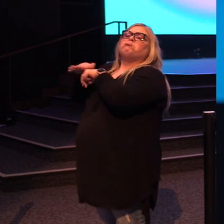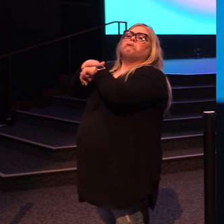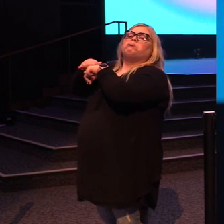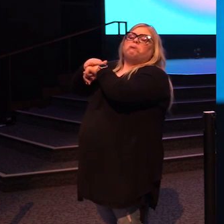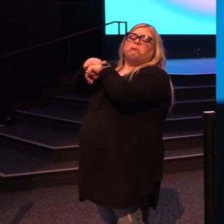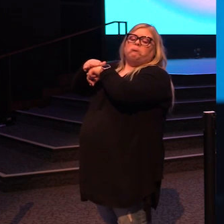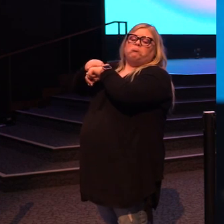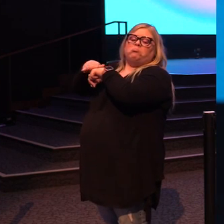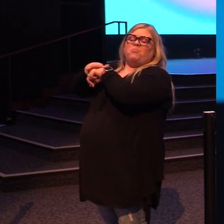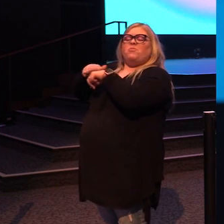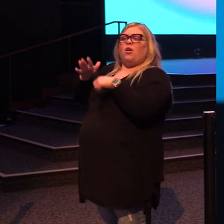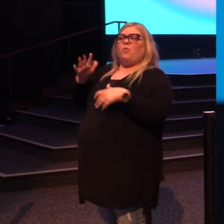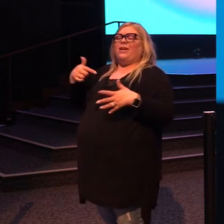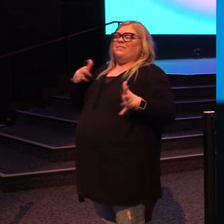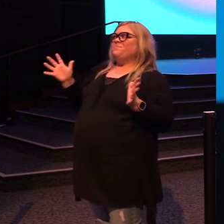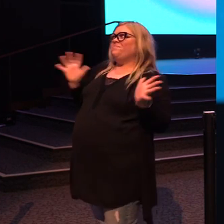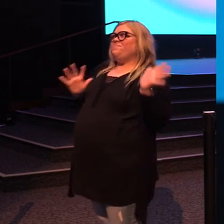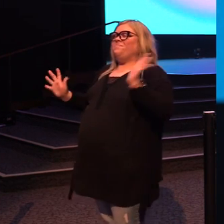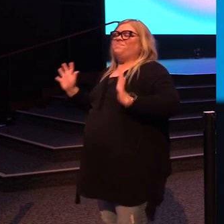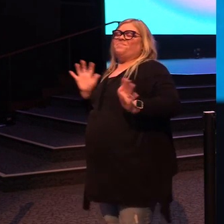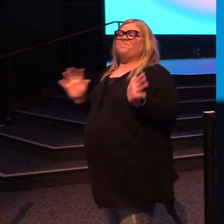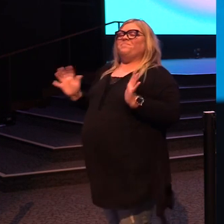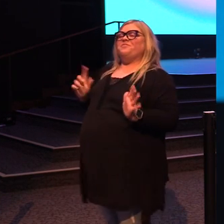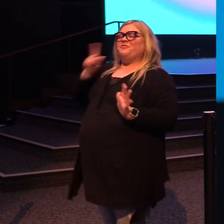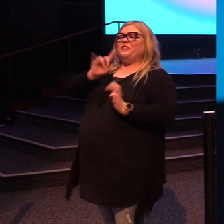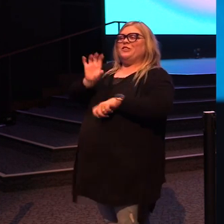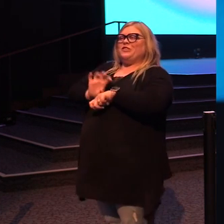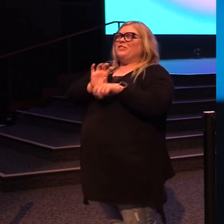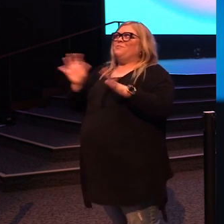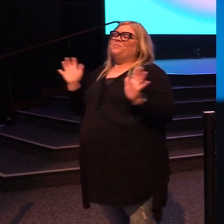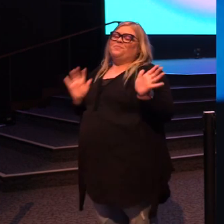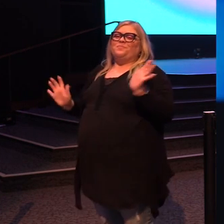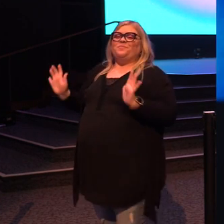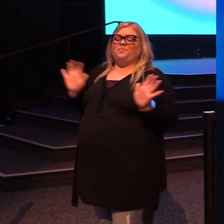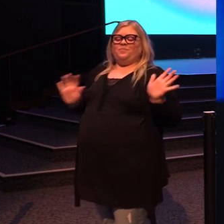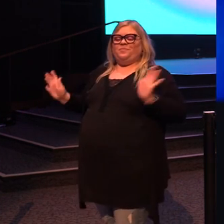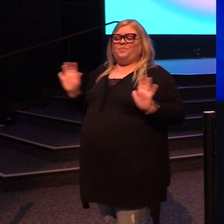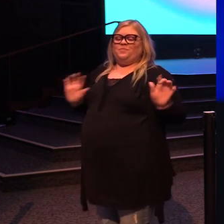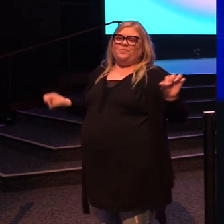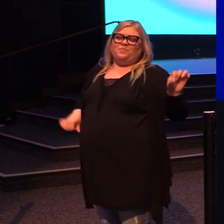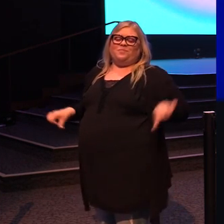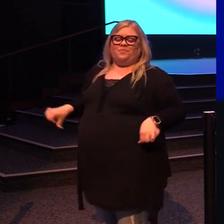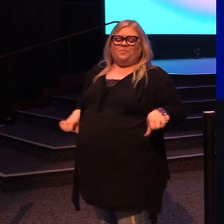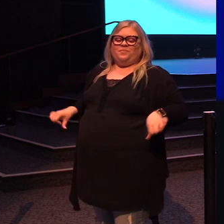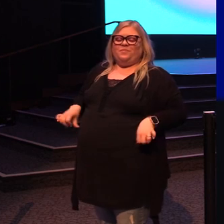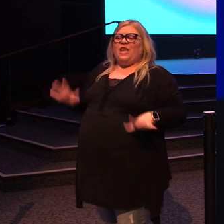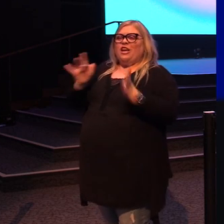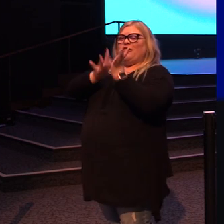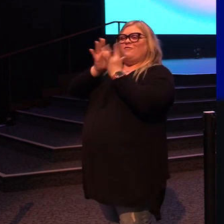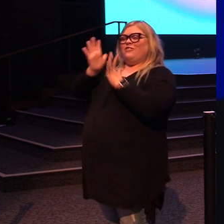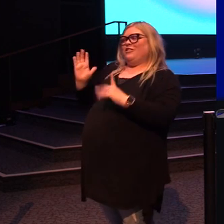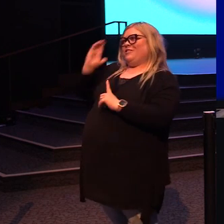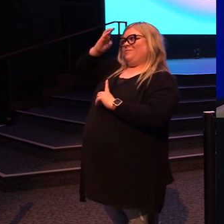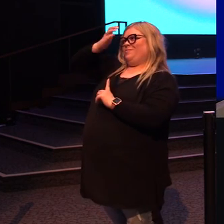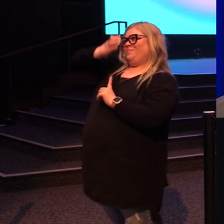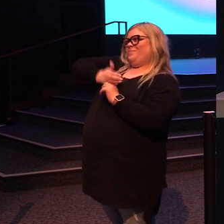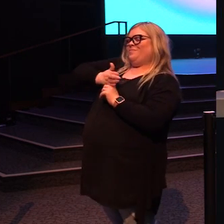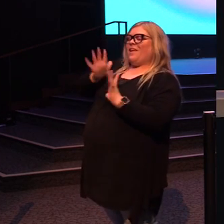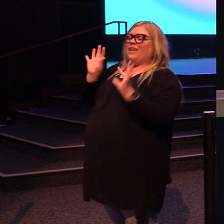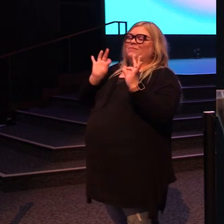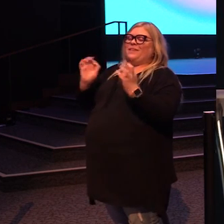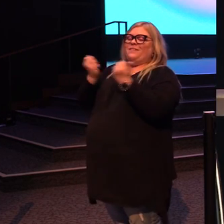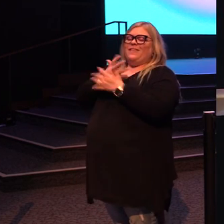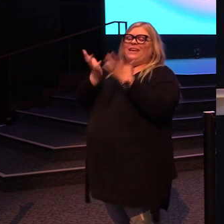weekend best for services, showing up with our Christian self all put